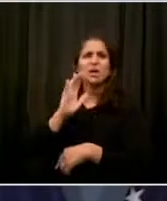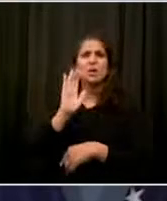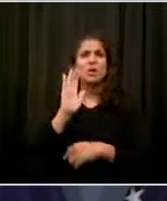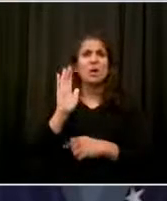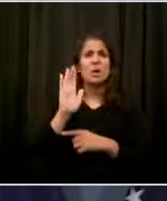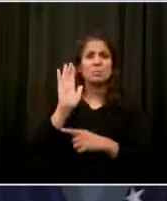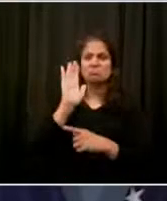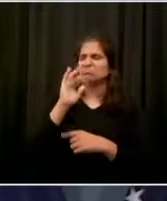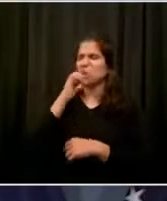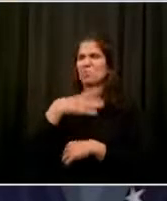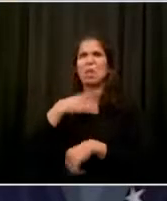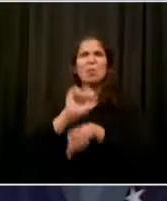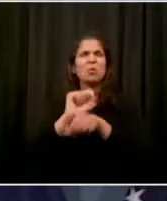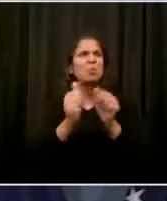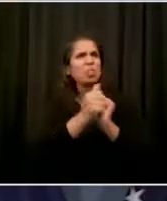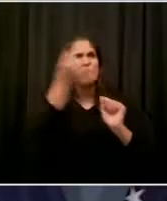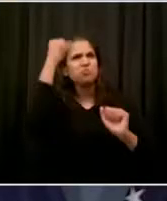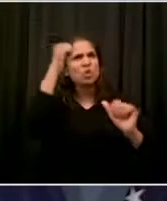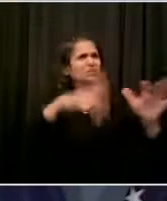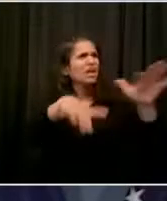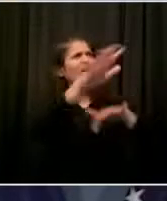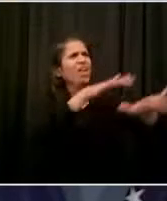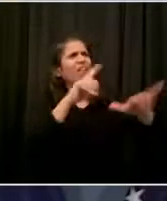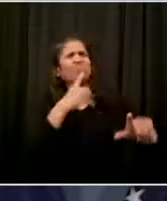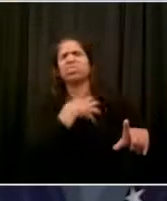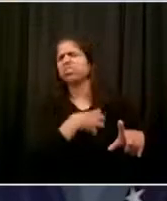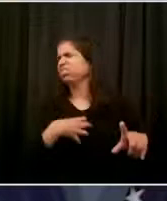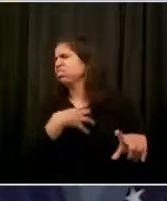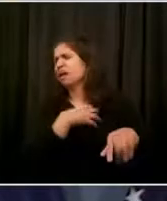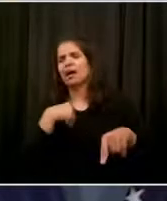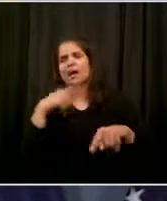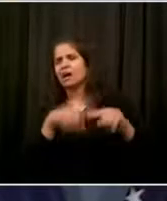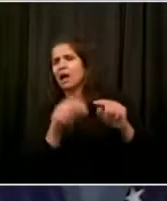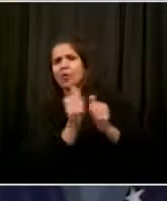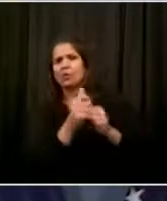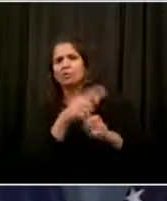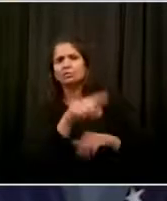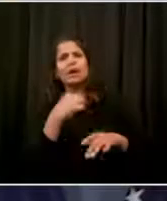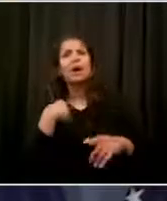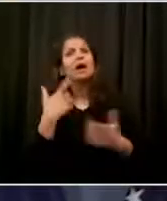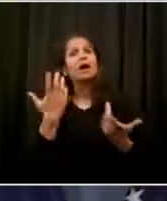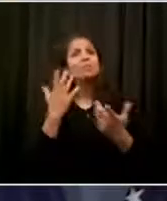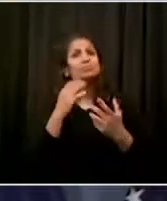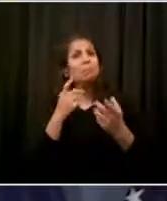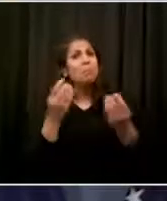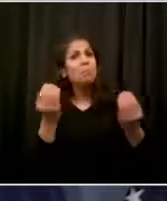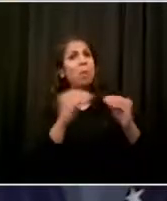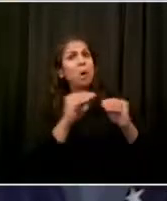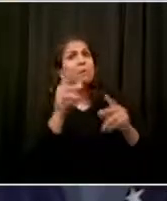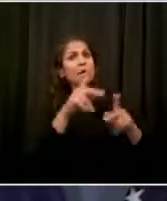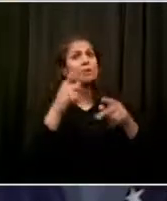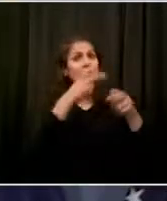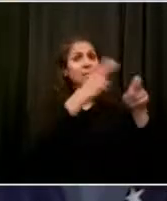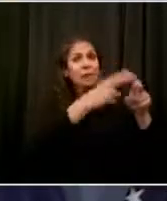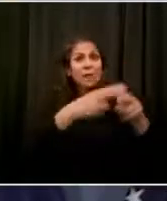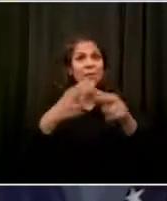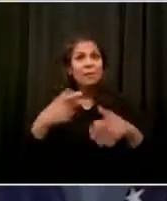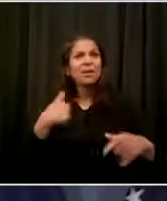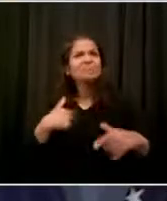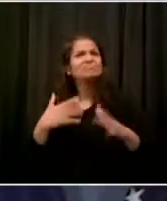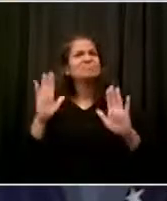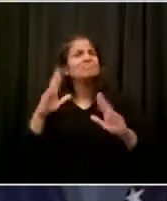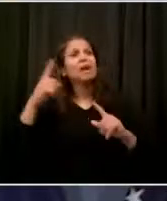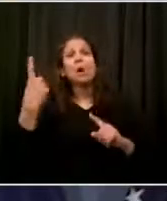wondering, is it imploding? Could you address that? Shant, I appreciate your attempt at drama, but it's just